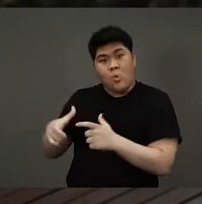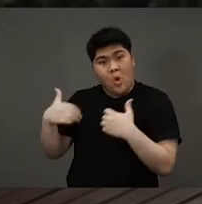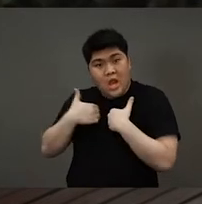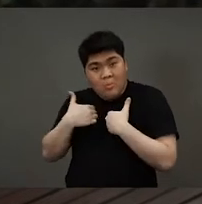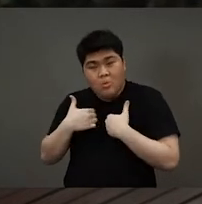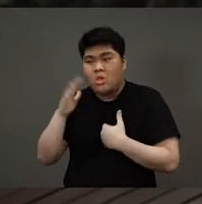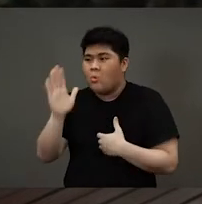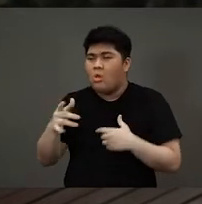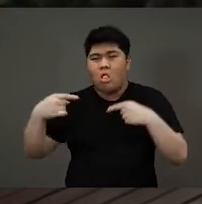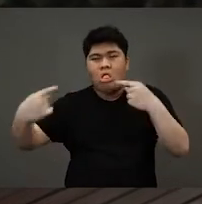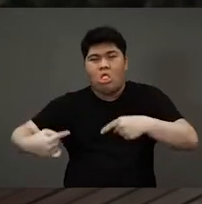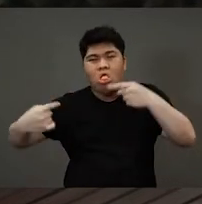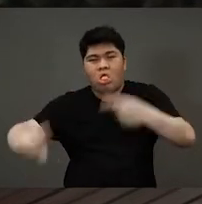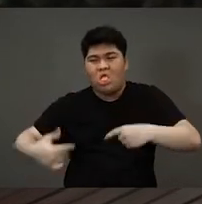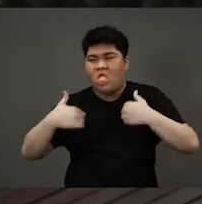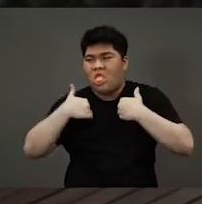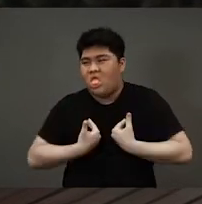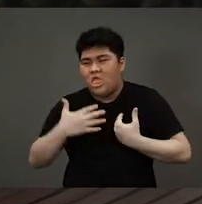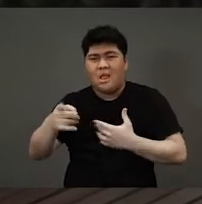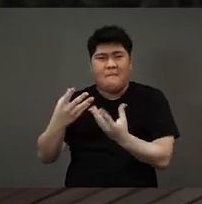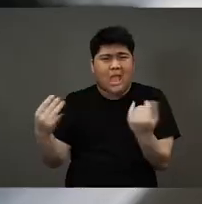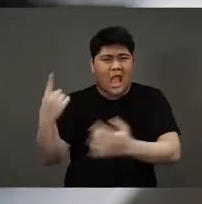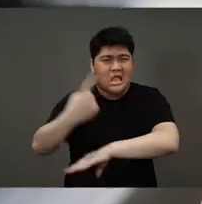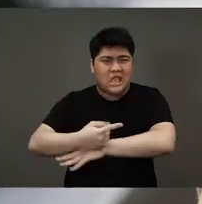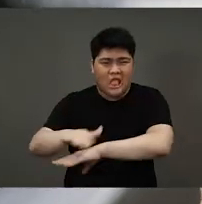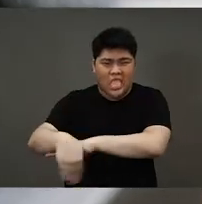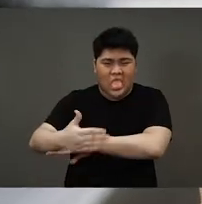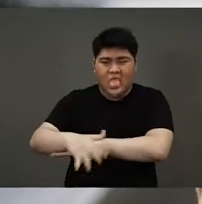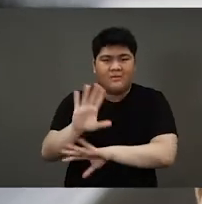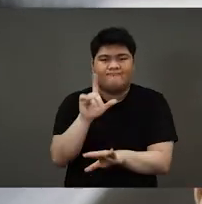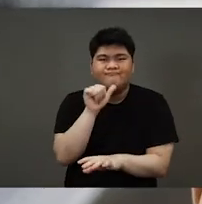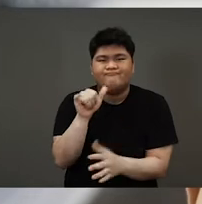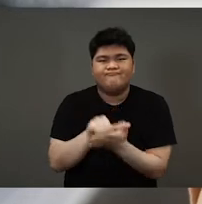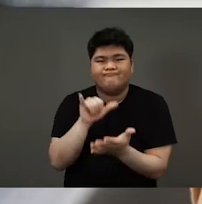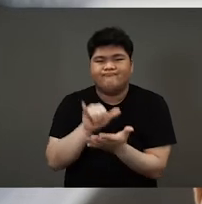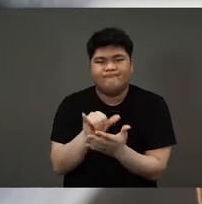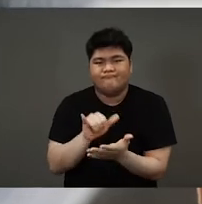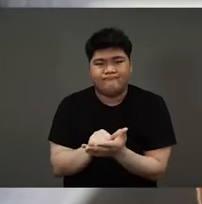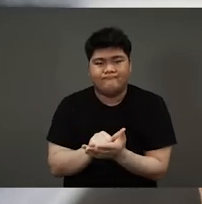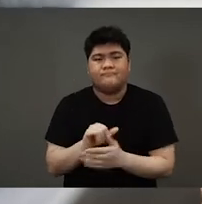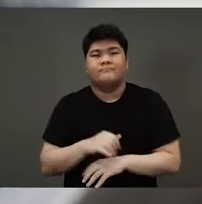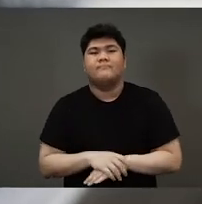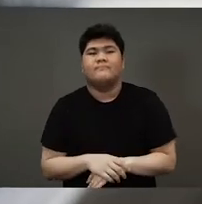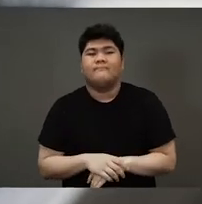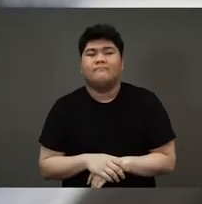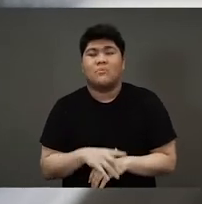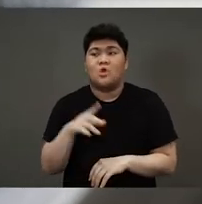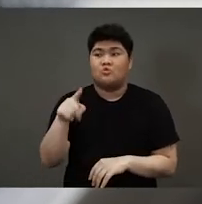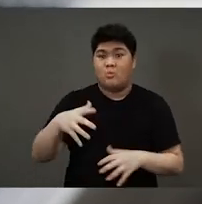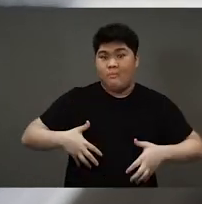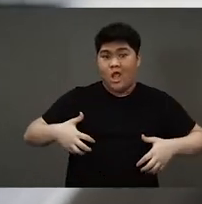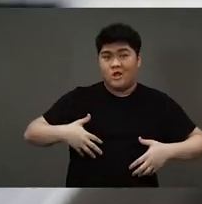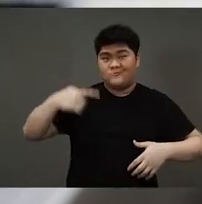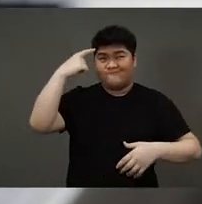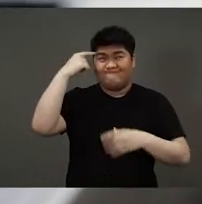many, many days to swim across that water. That was not a good idea to swim. And so monkey began to think